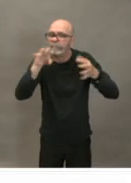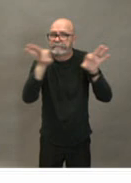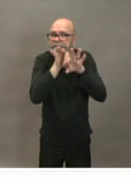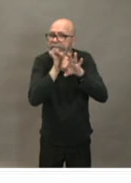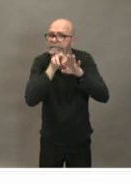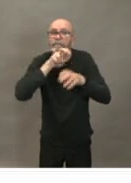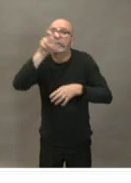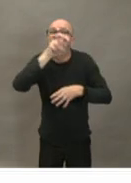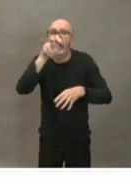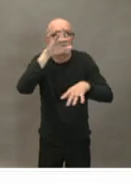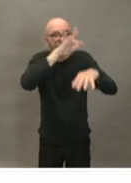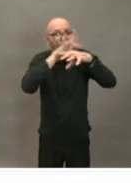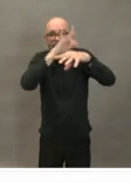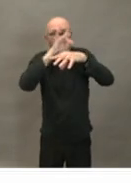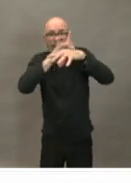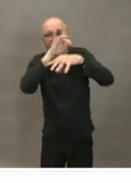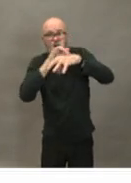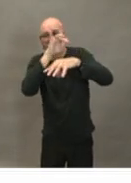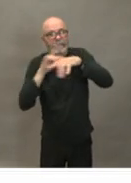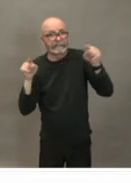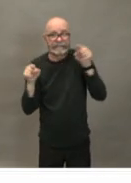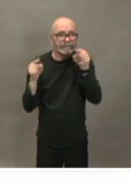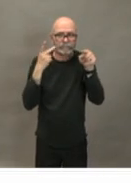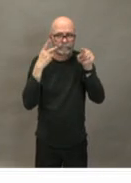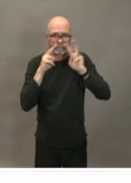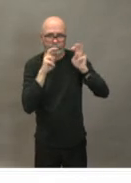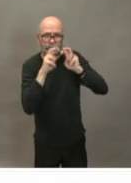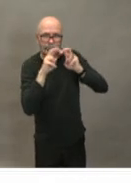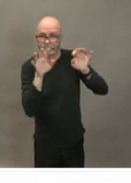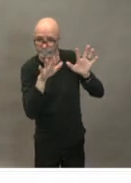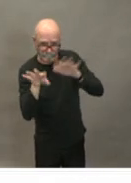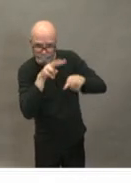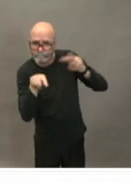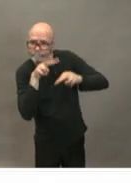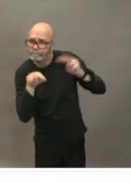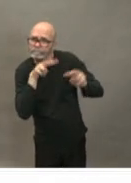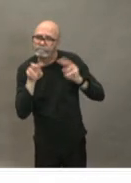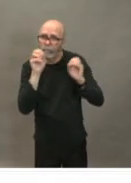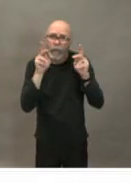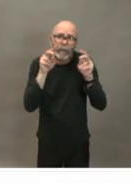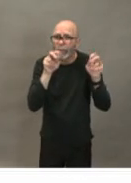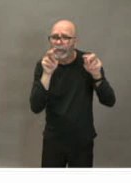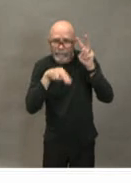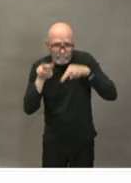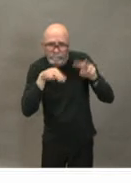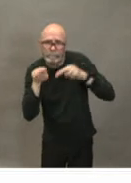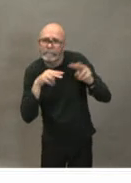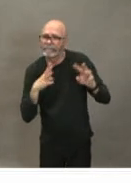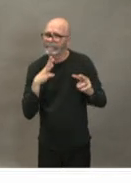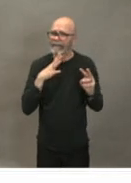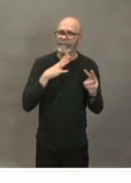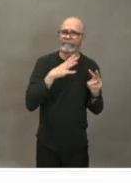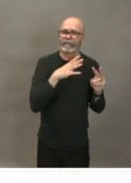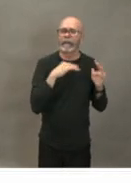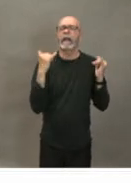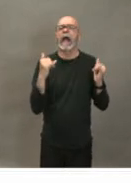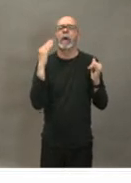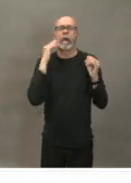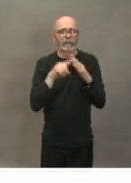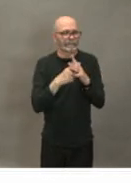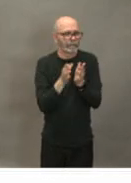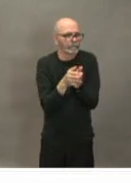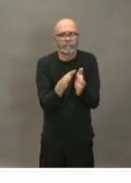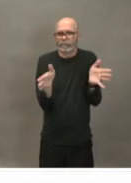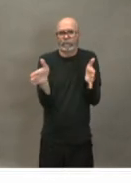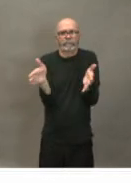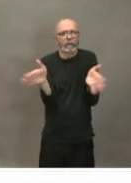with some of our health care colleagues around the testing pieces now we're rapidly going to all of health system and across government